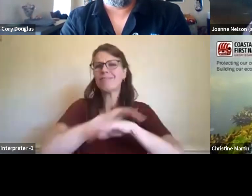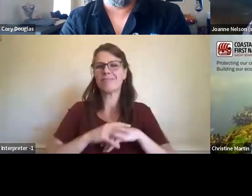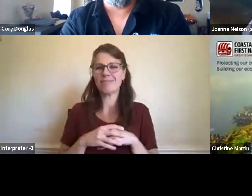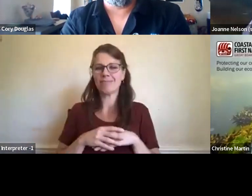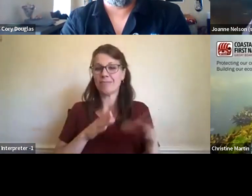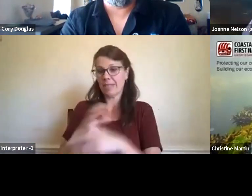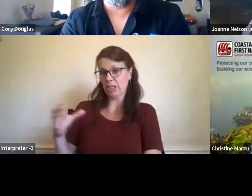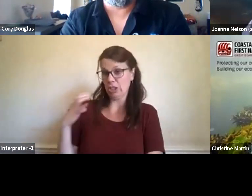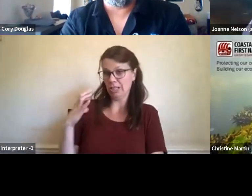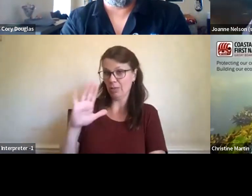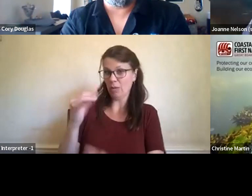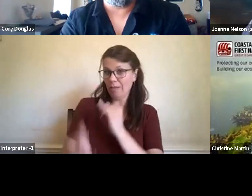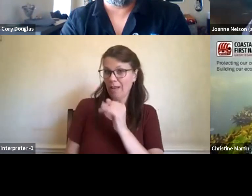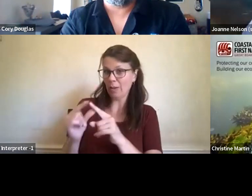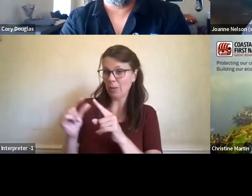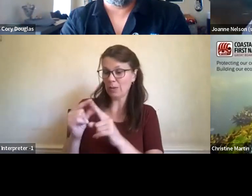words to you.